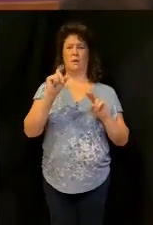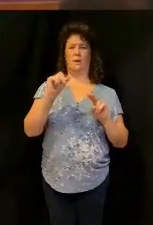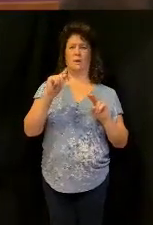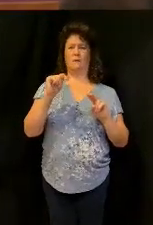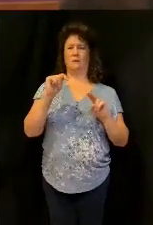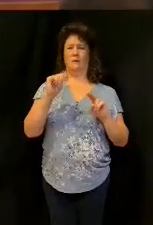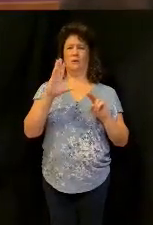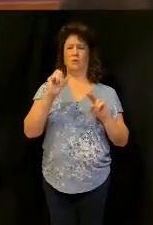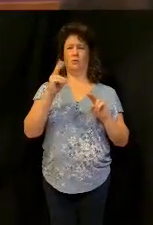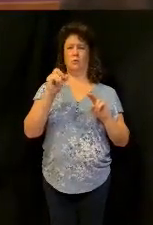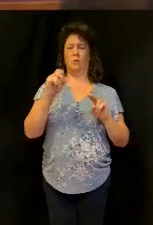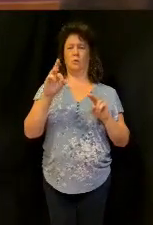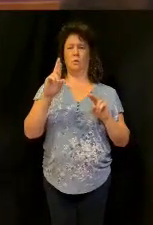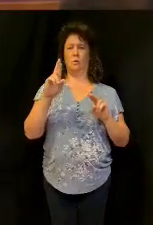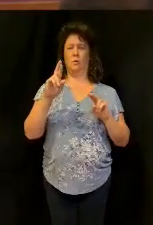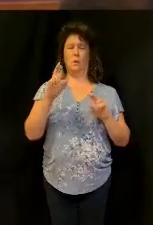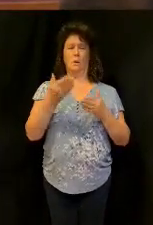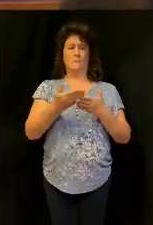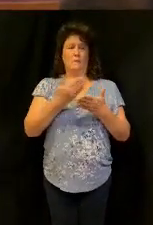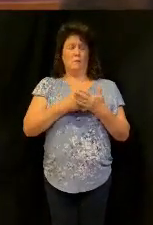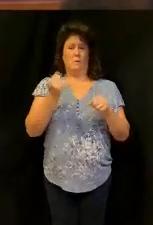Before you can ever go get a loan,